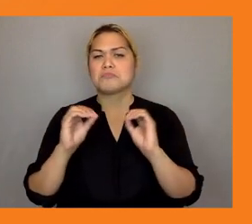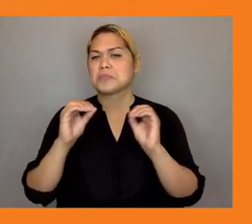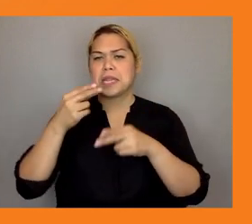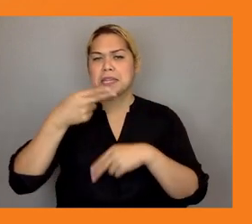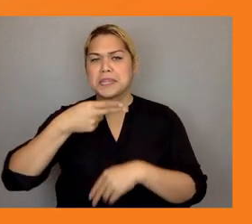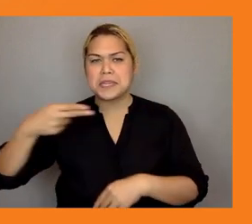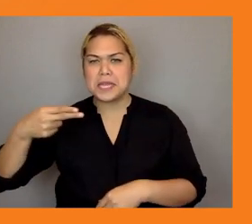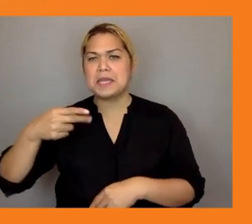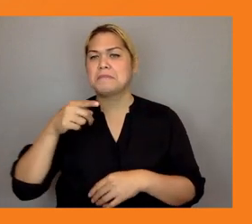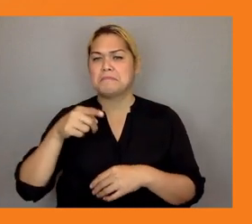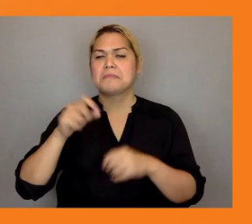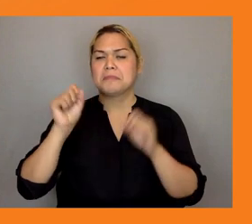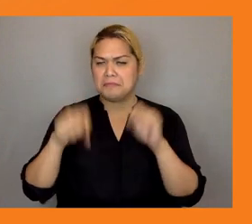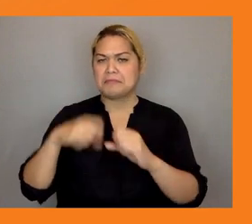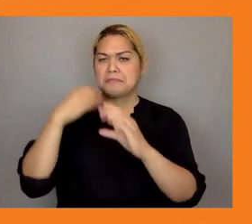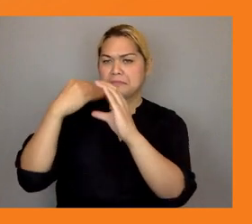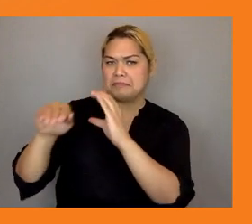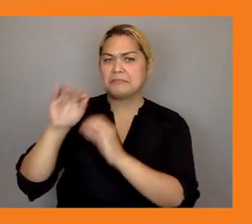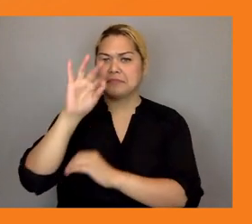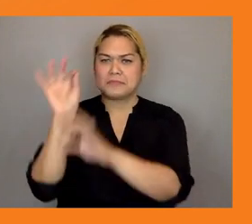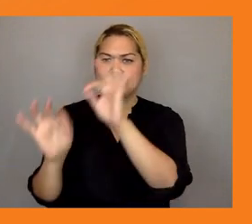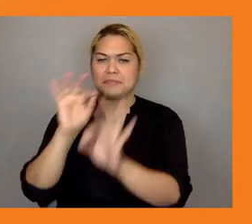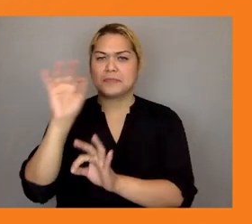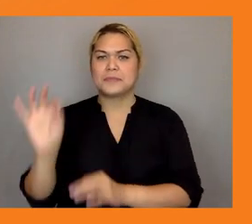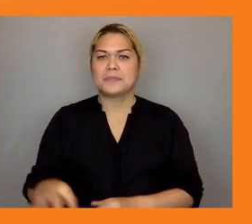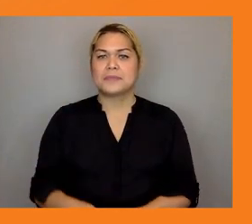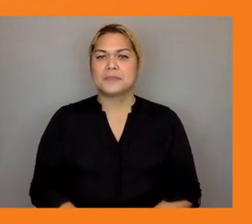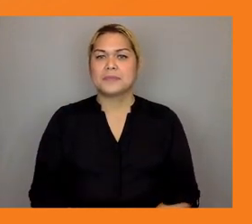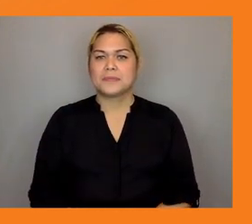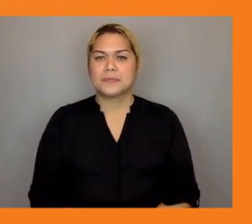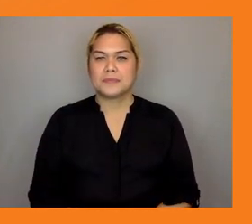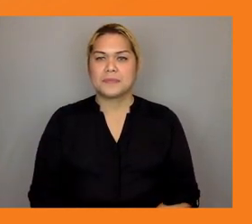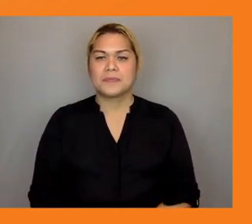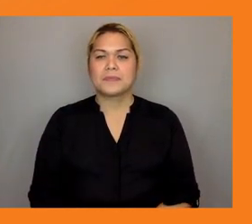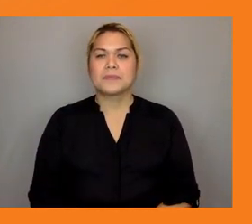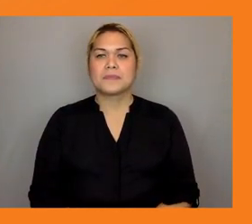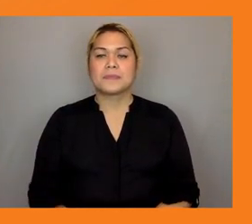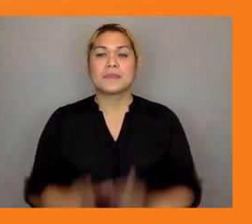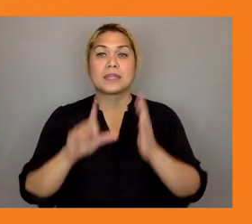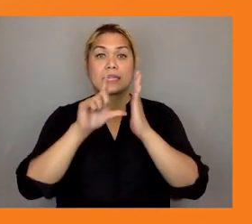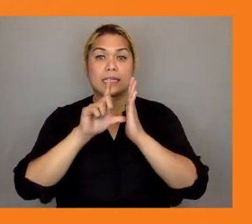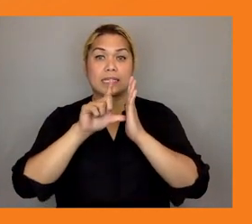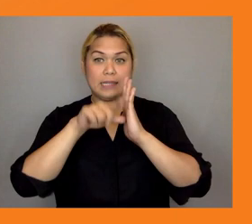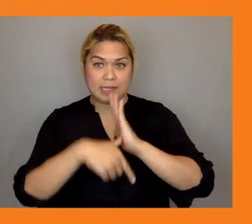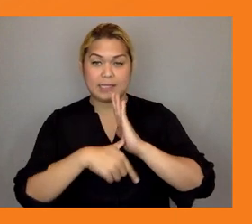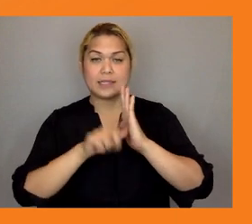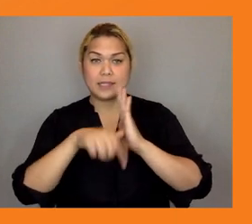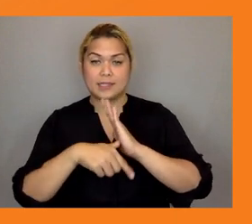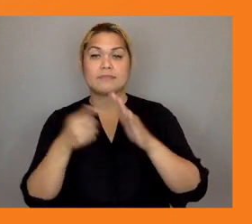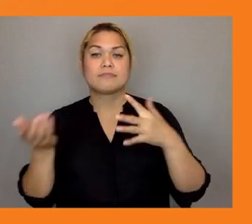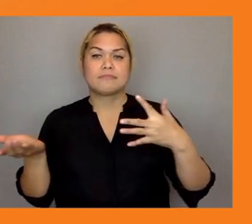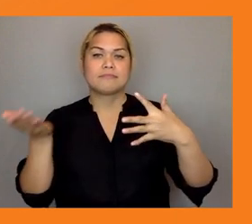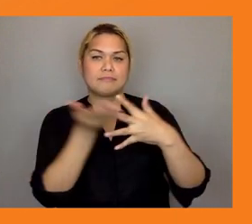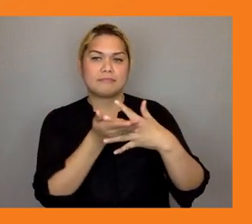you're all set towards the latter half of our session simon and i will be looking at your questions so please make sure to include